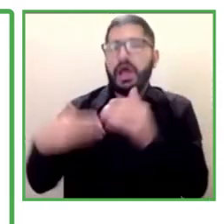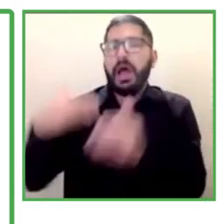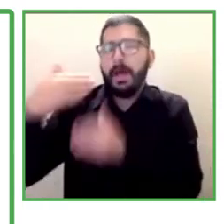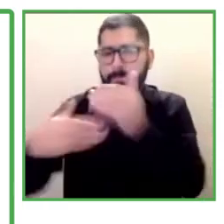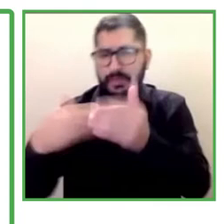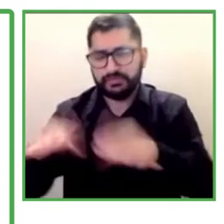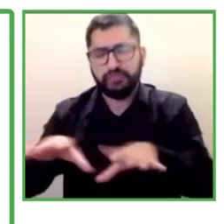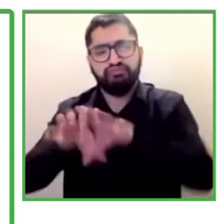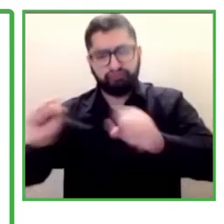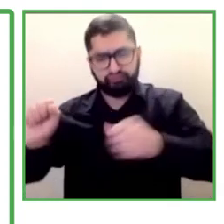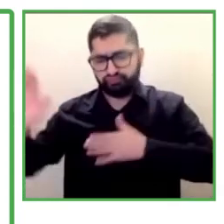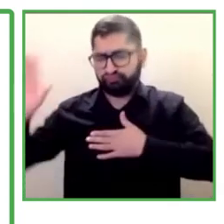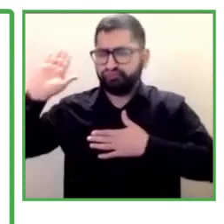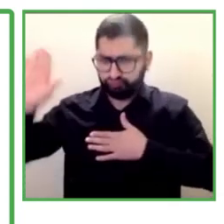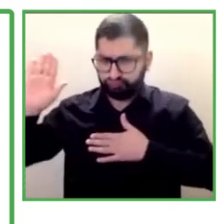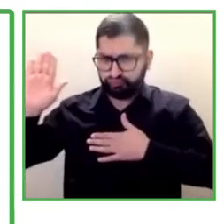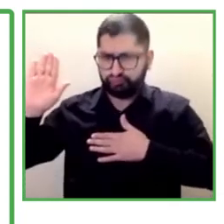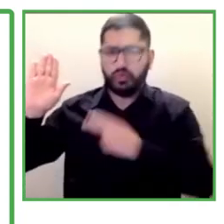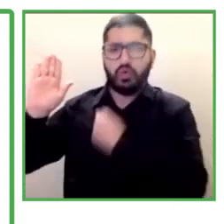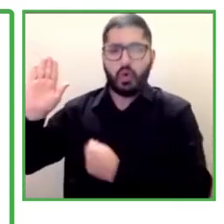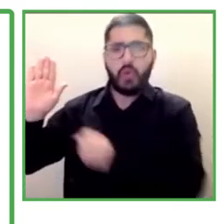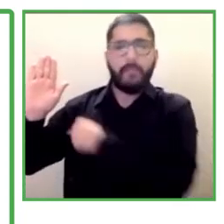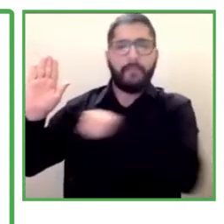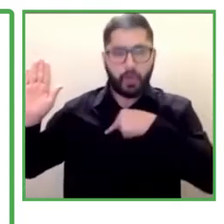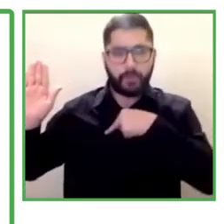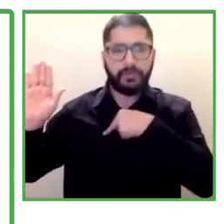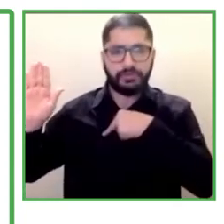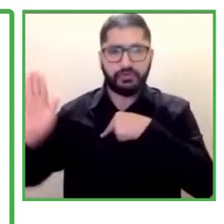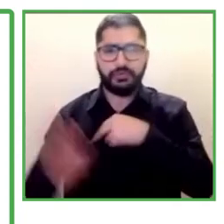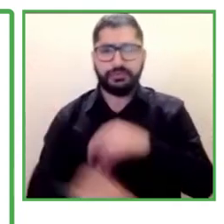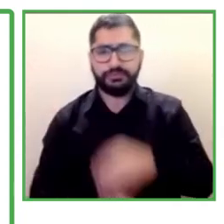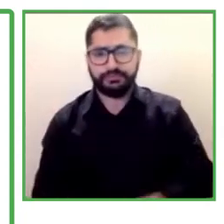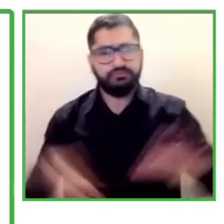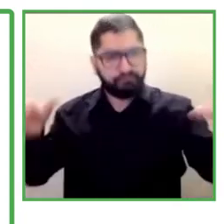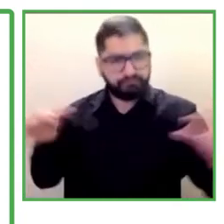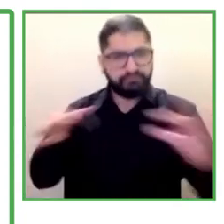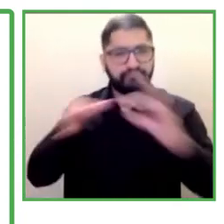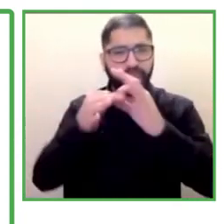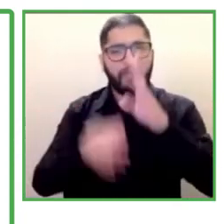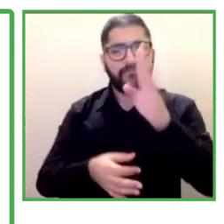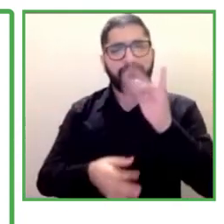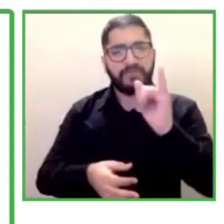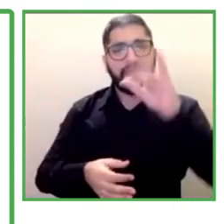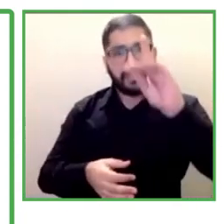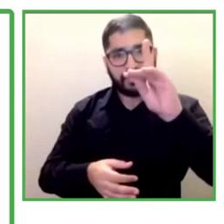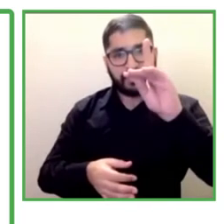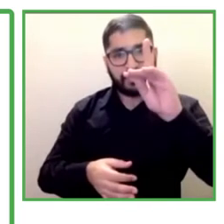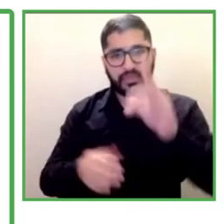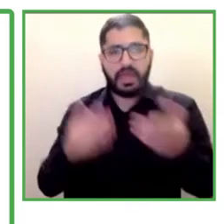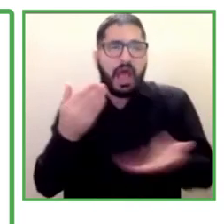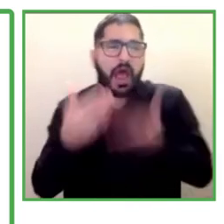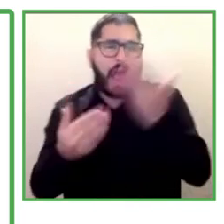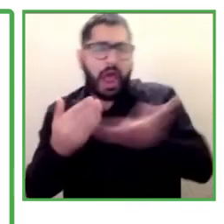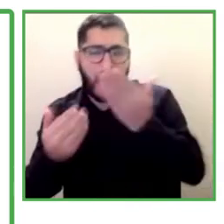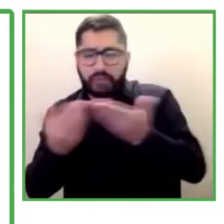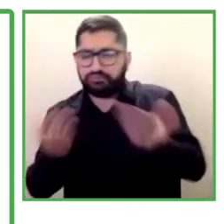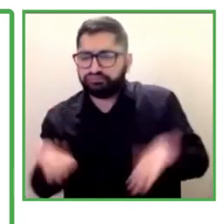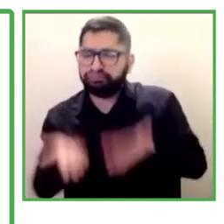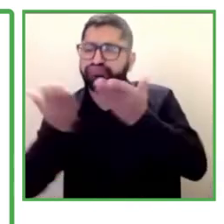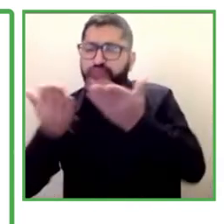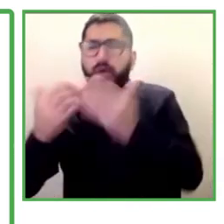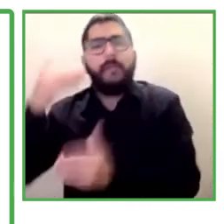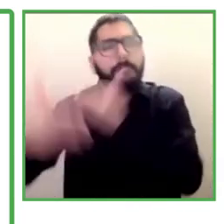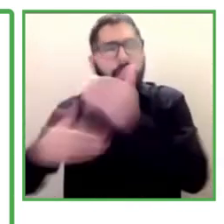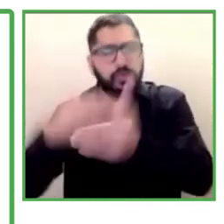advance in what we have committed with the bid, facilitate the implementation that aims